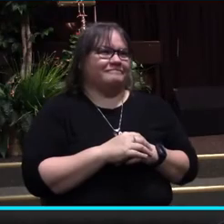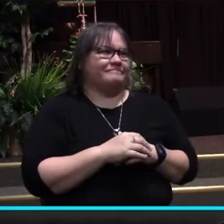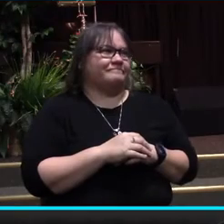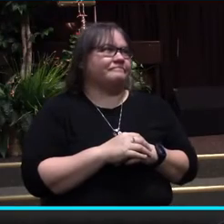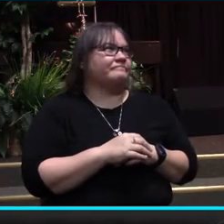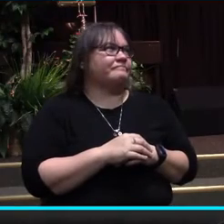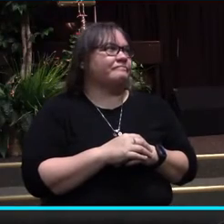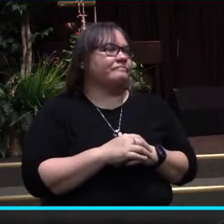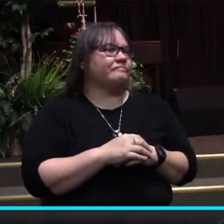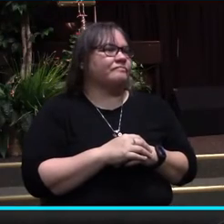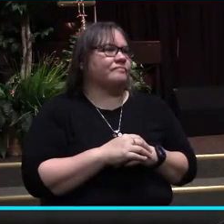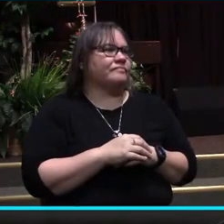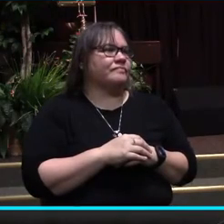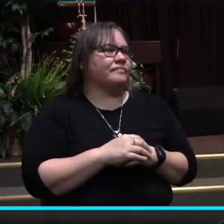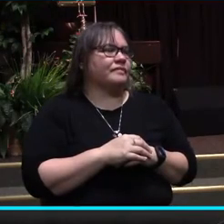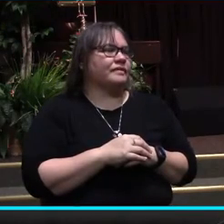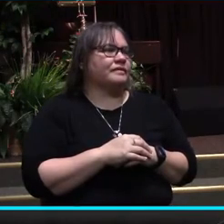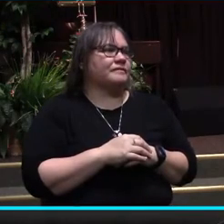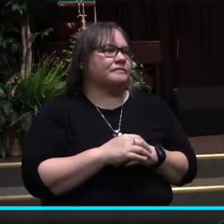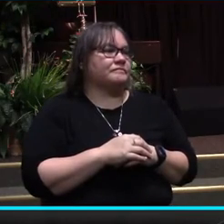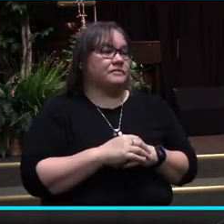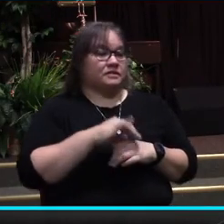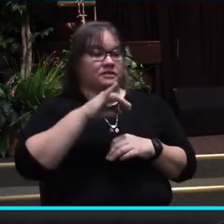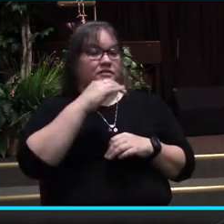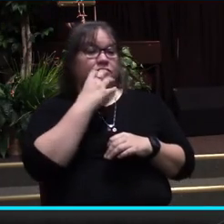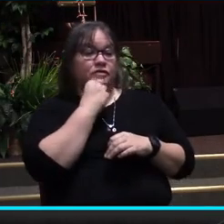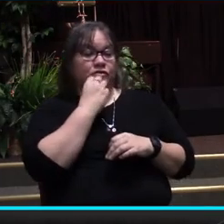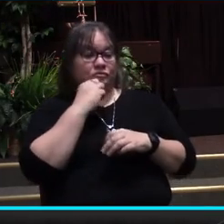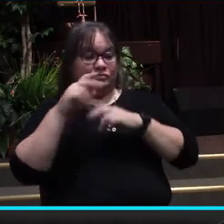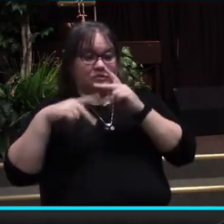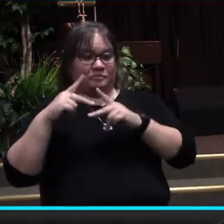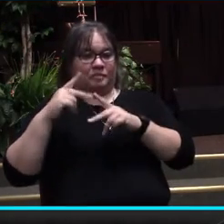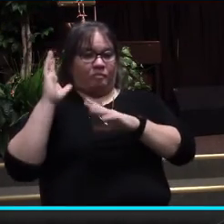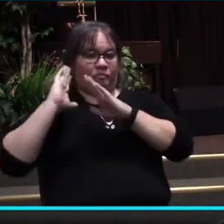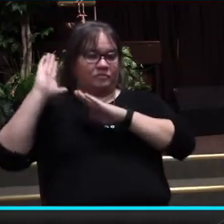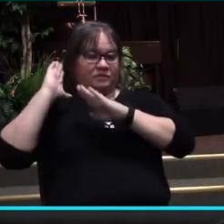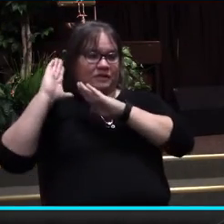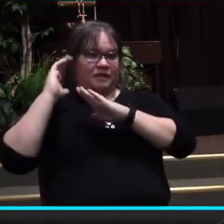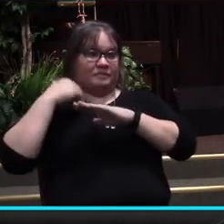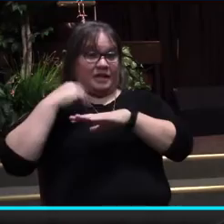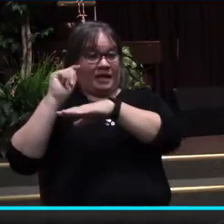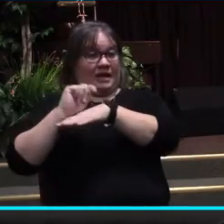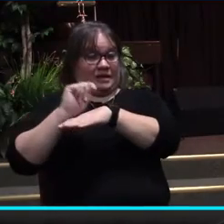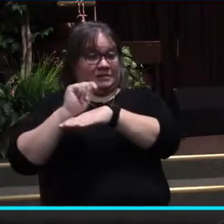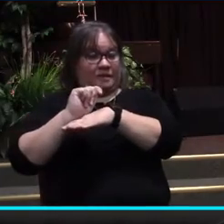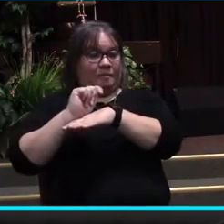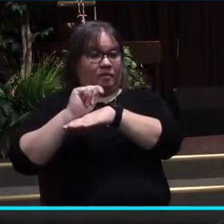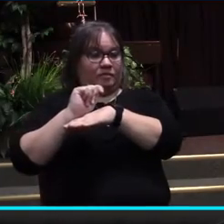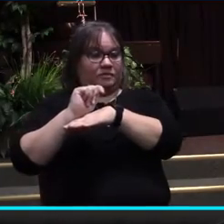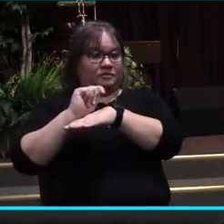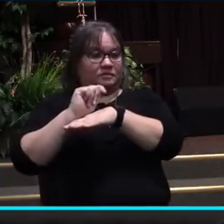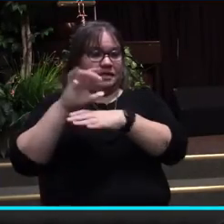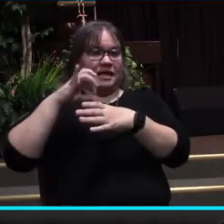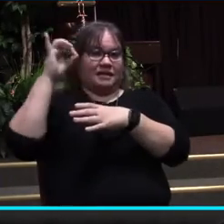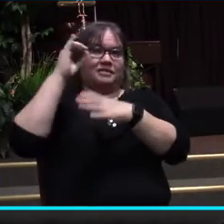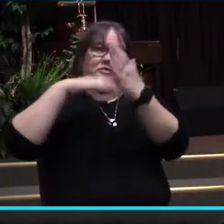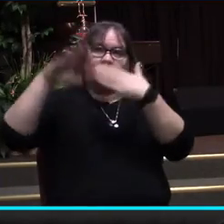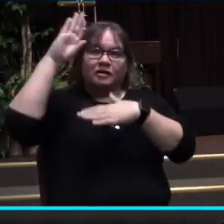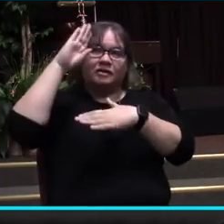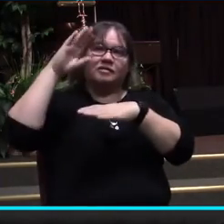In the Old Testament, the Jews had a temple. And in that temple, the Spirit of God